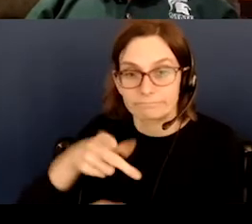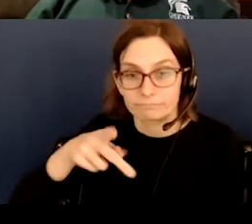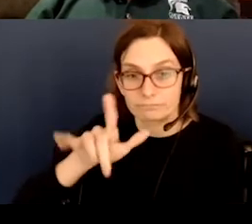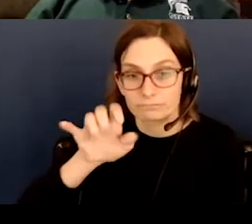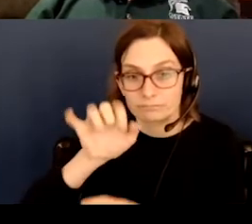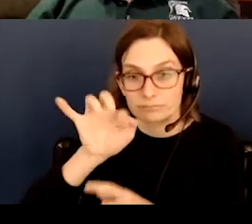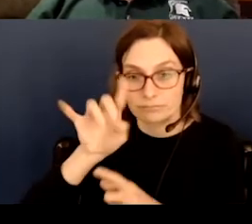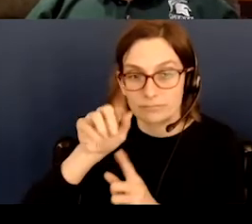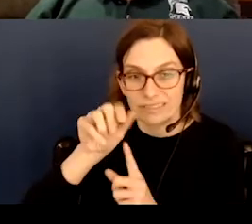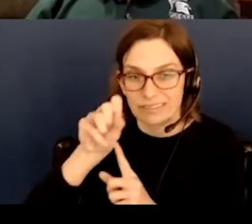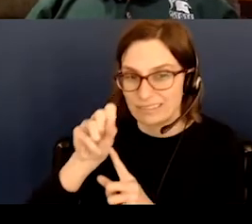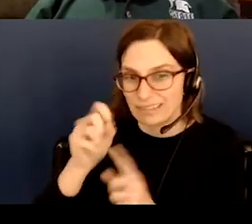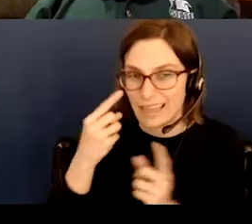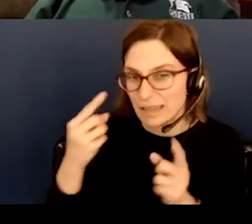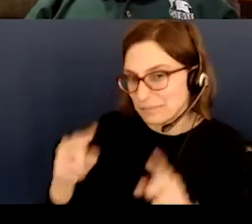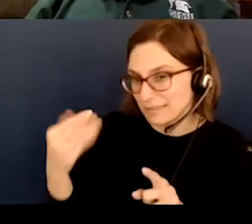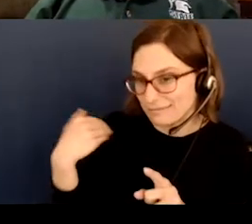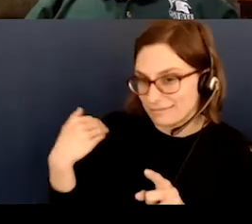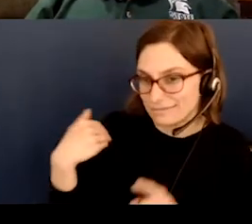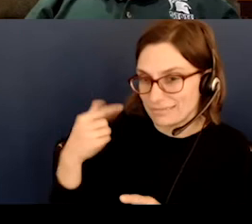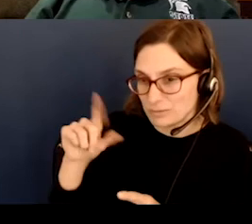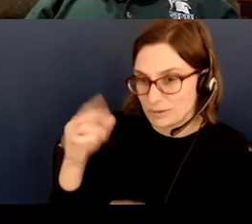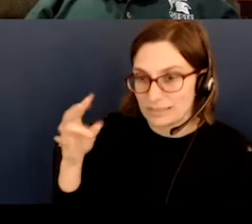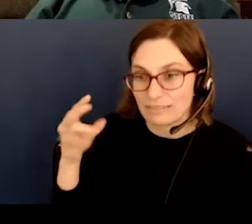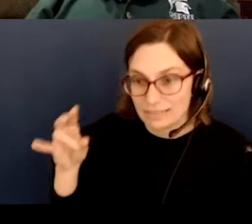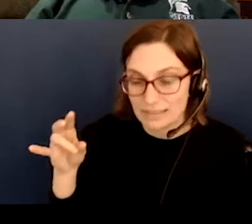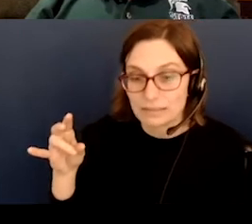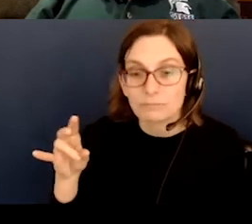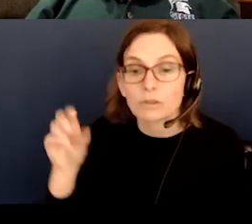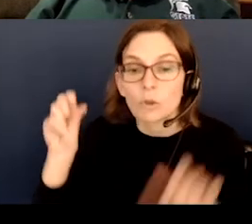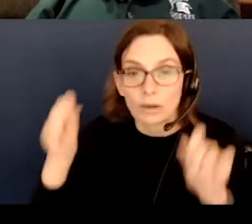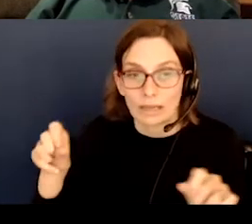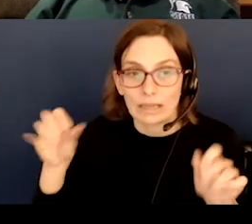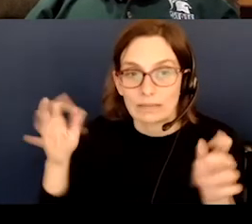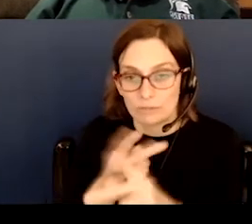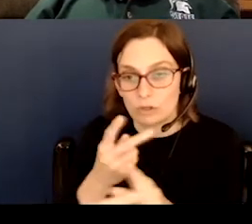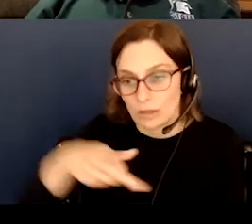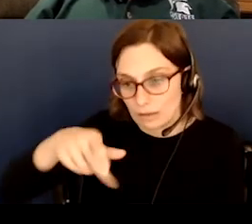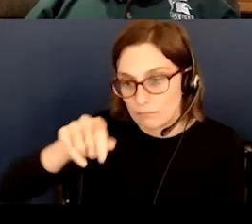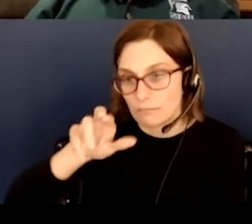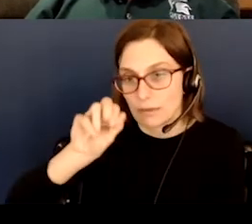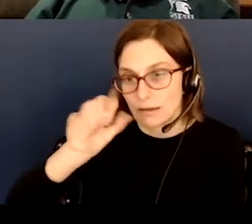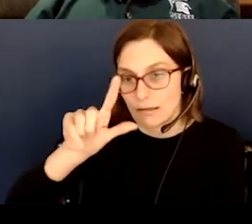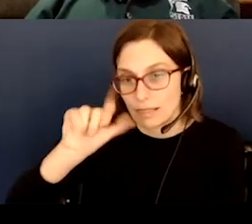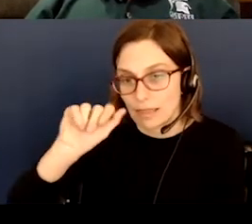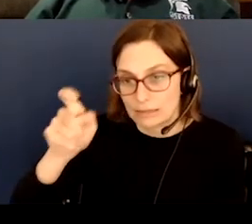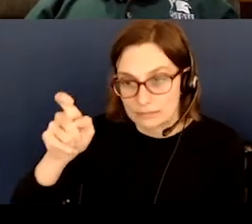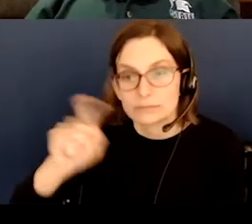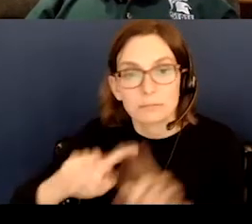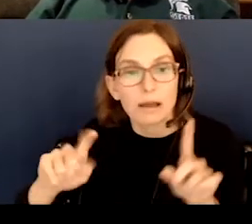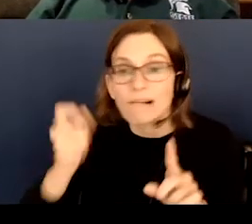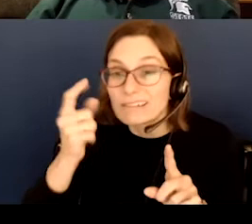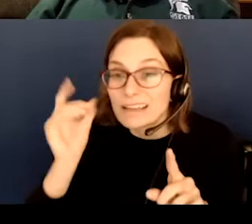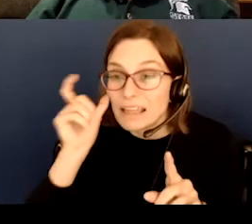2017. So yes, you can determine parallax, but there's a bigger problem, and that is the moon moves.